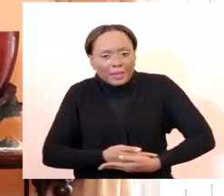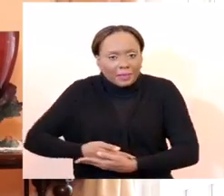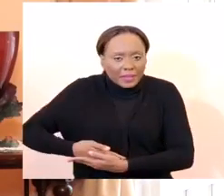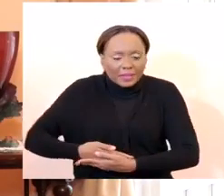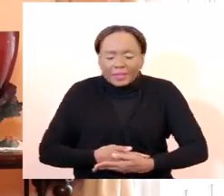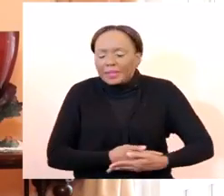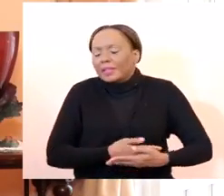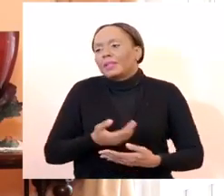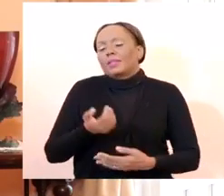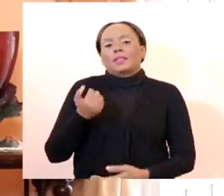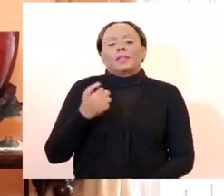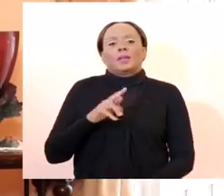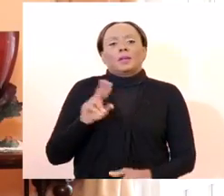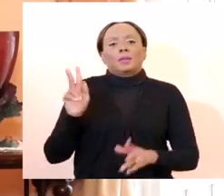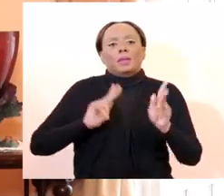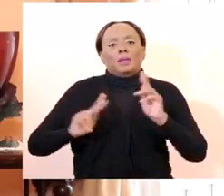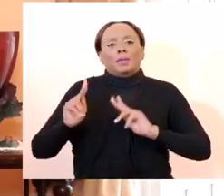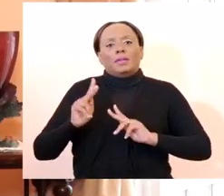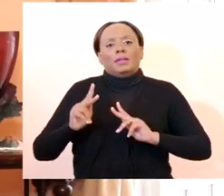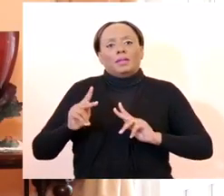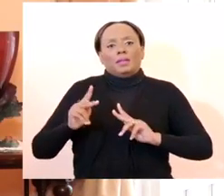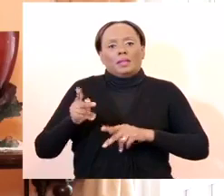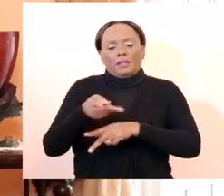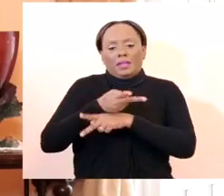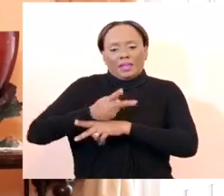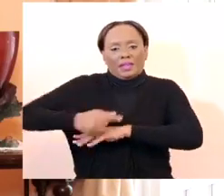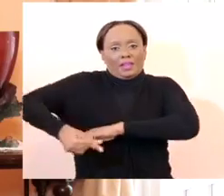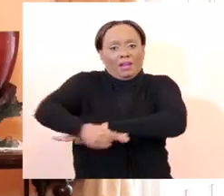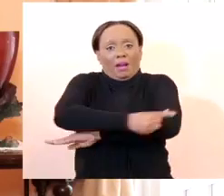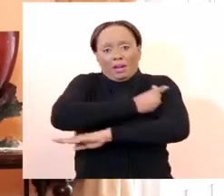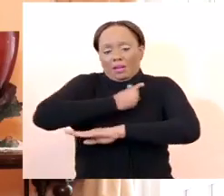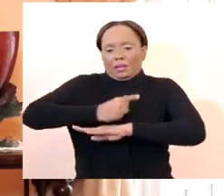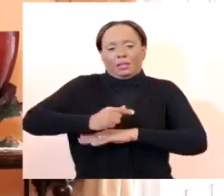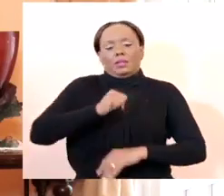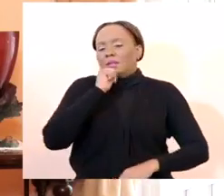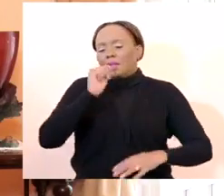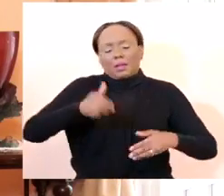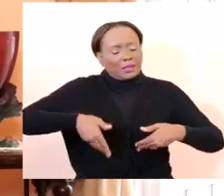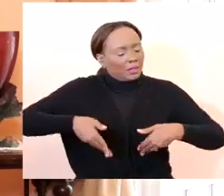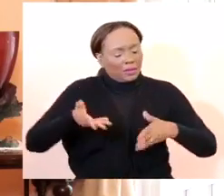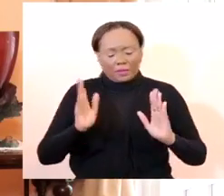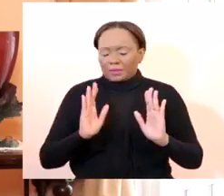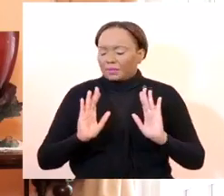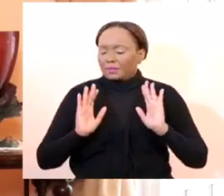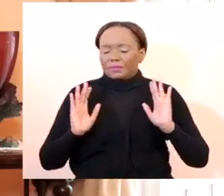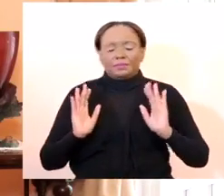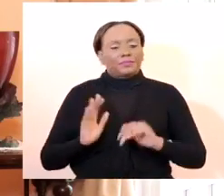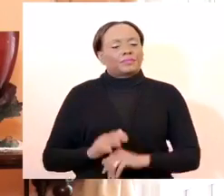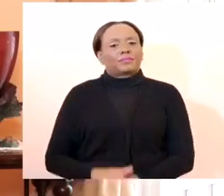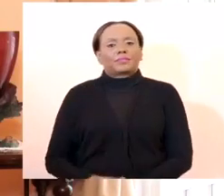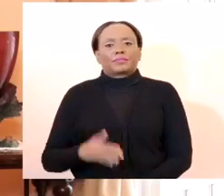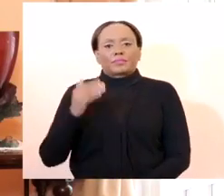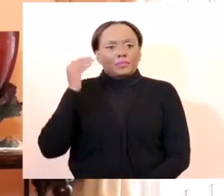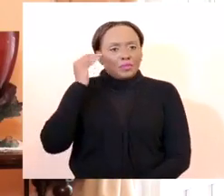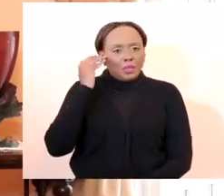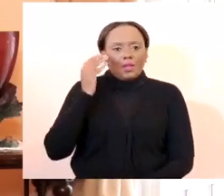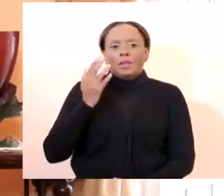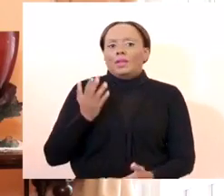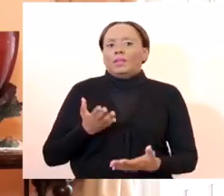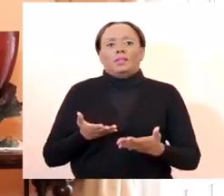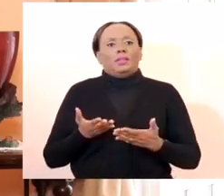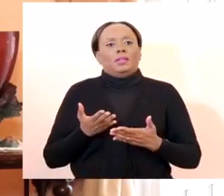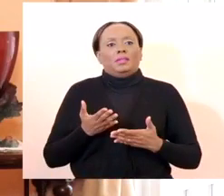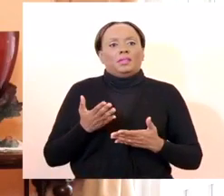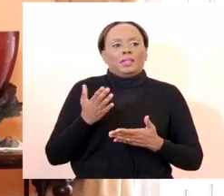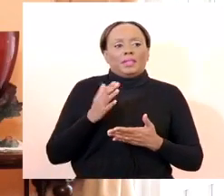sort, that will not be permitted. As inconvenient as it may be this is important to safeguard